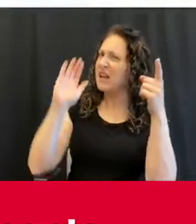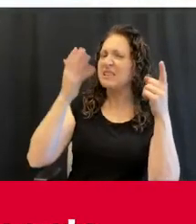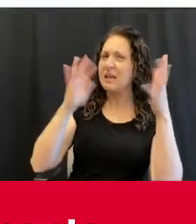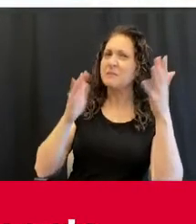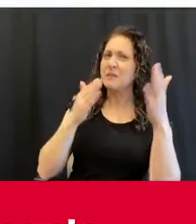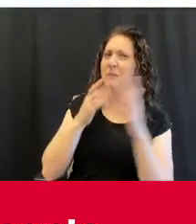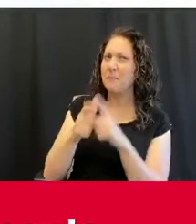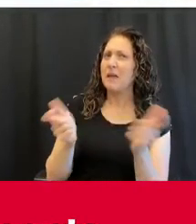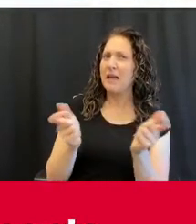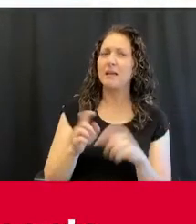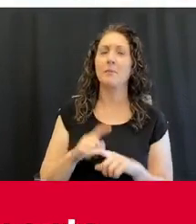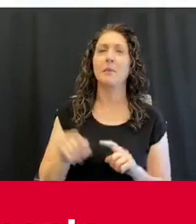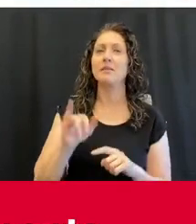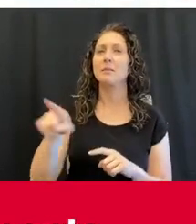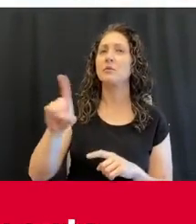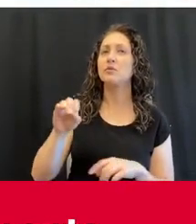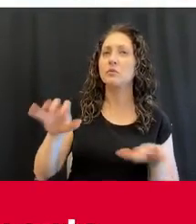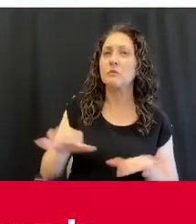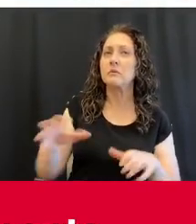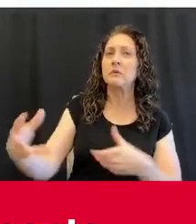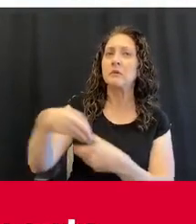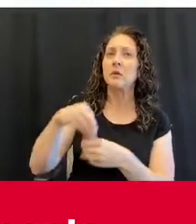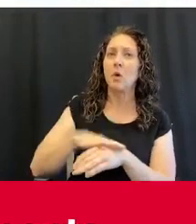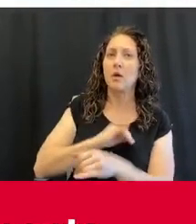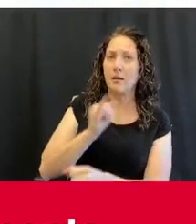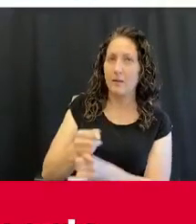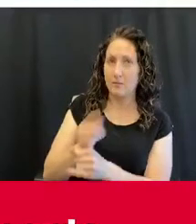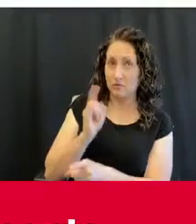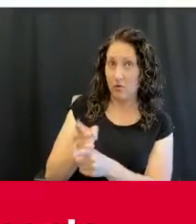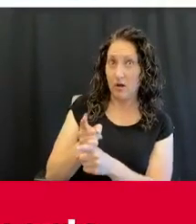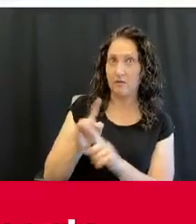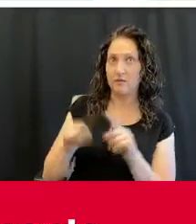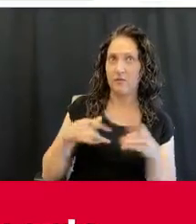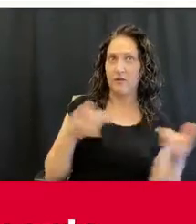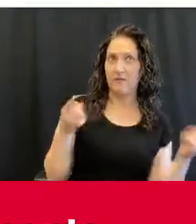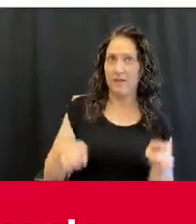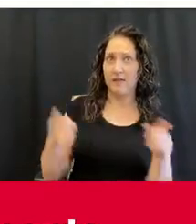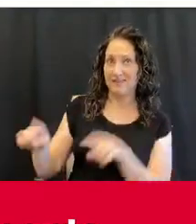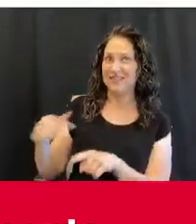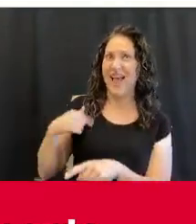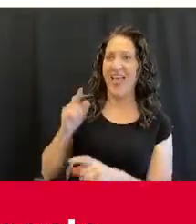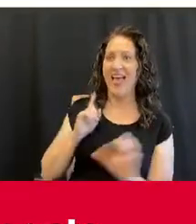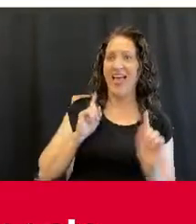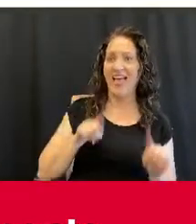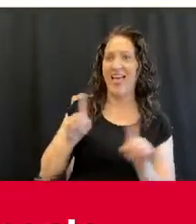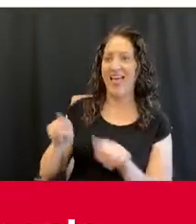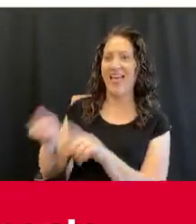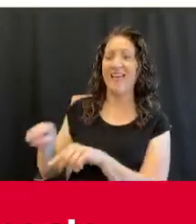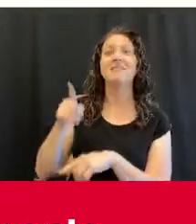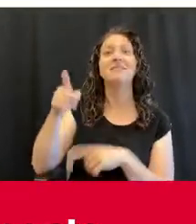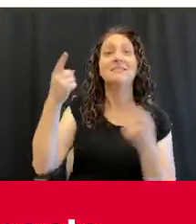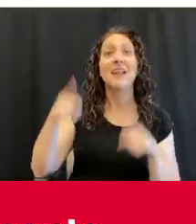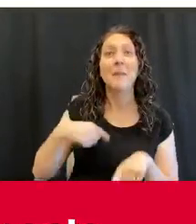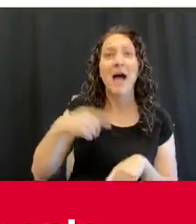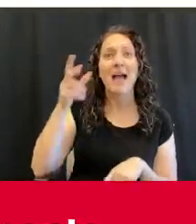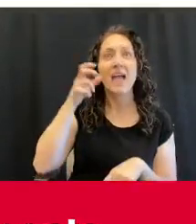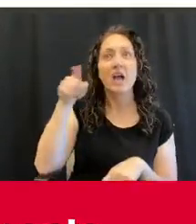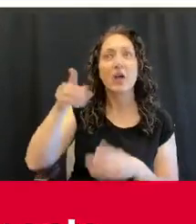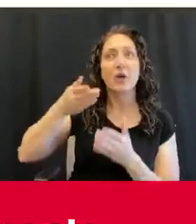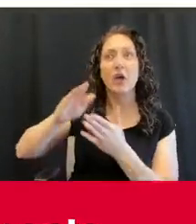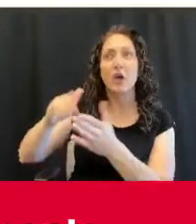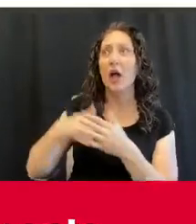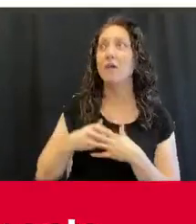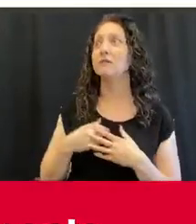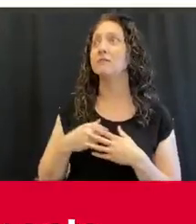you also do some things on campus. You'll have some events on campus, and I've attended those. In fact, anytime I hear that you guys are cooking, I try